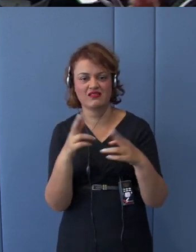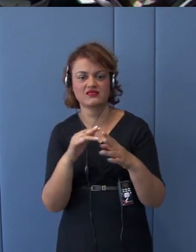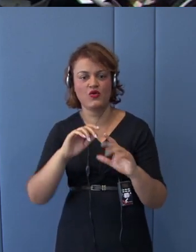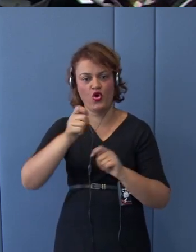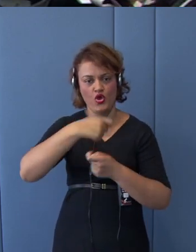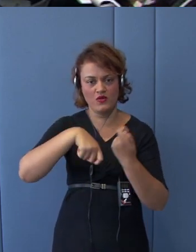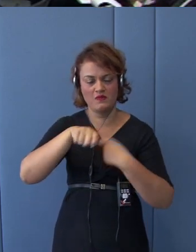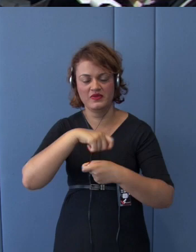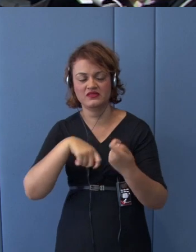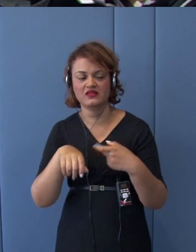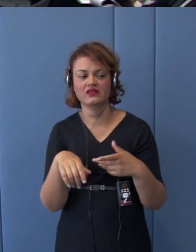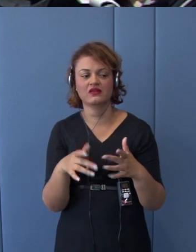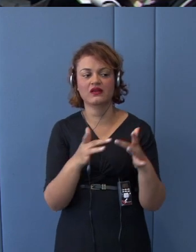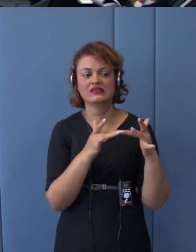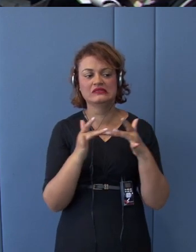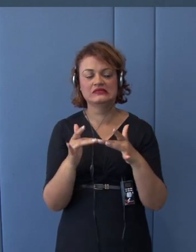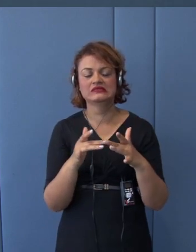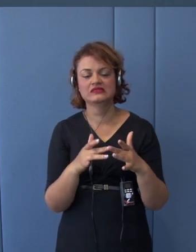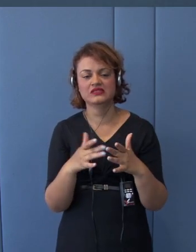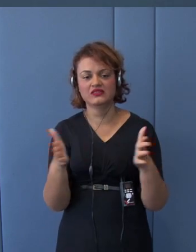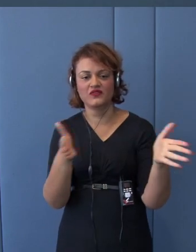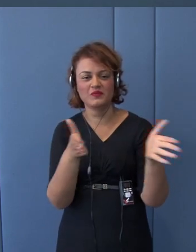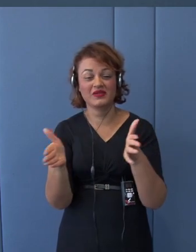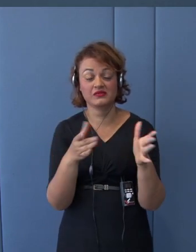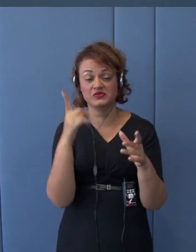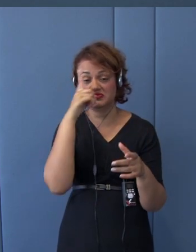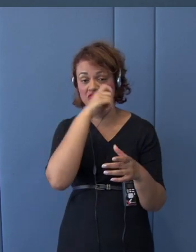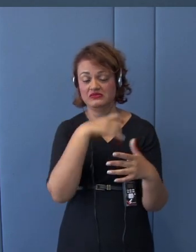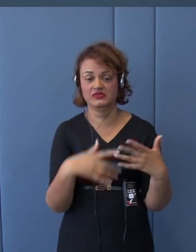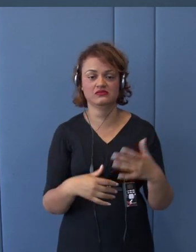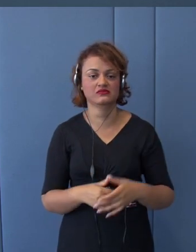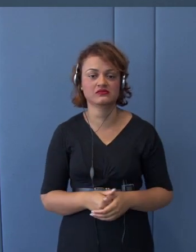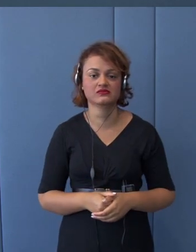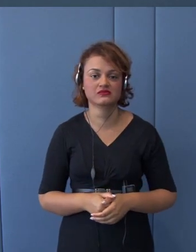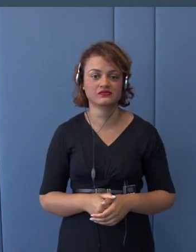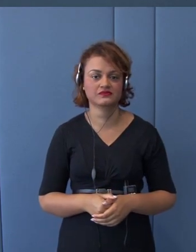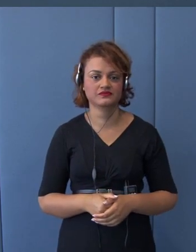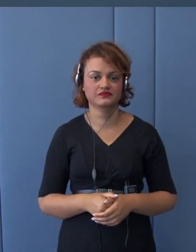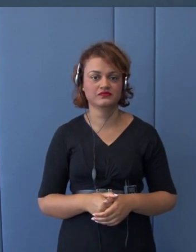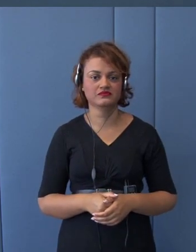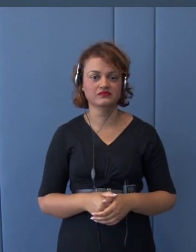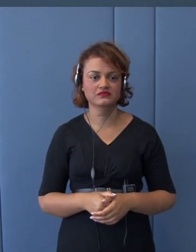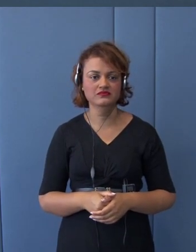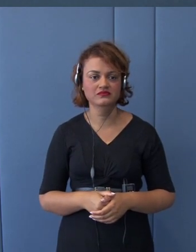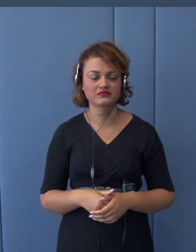difficult time. And a lot of trade measures,